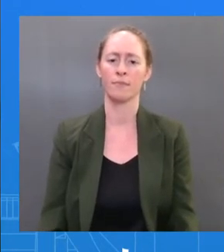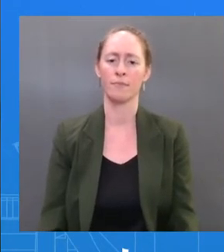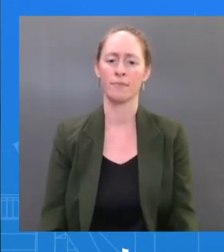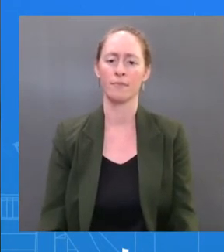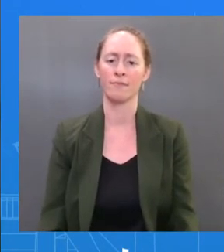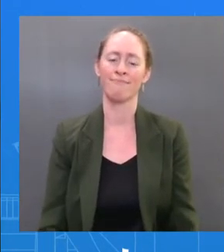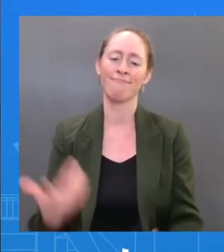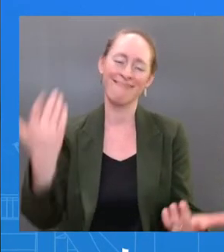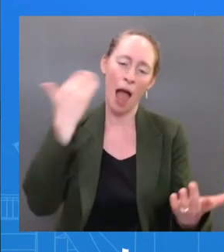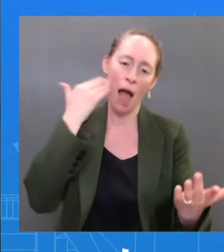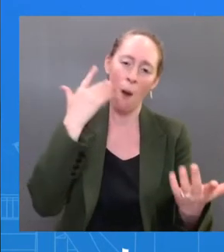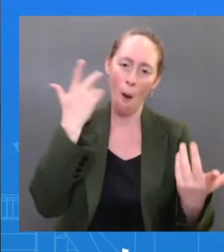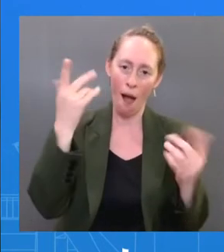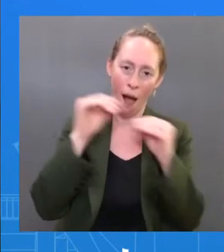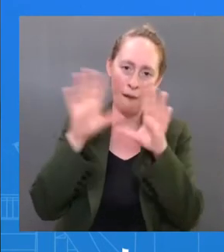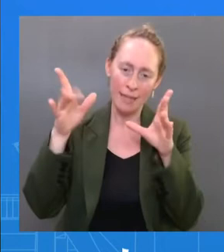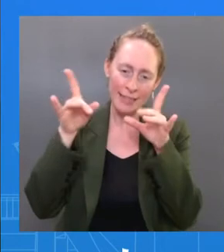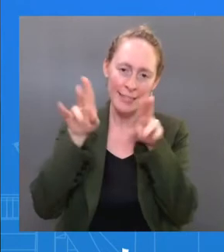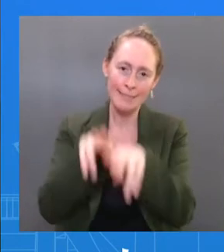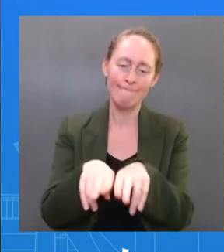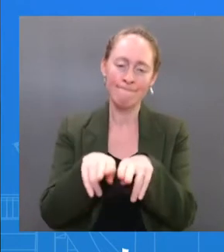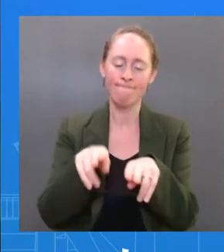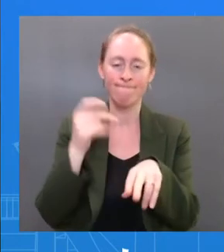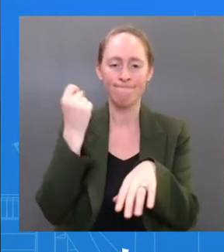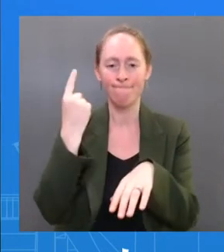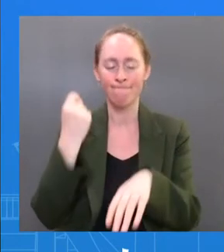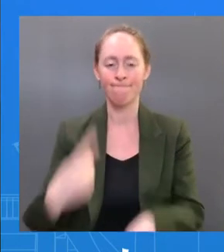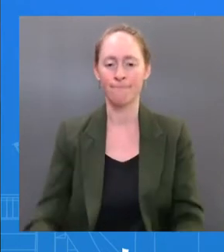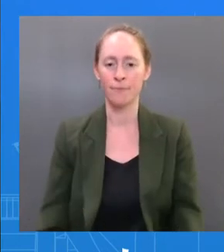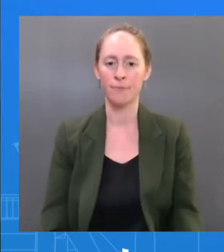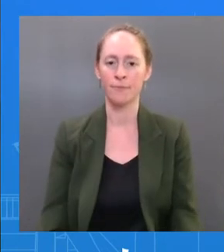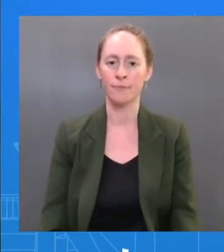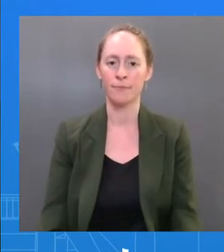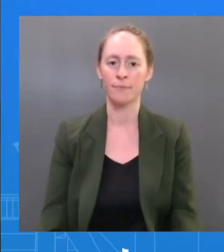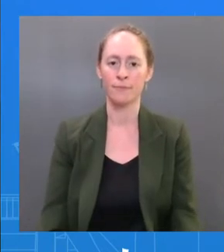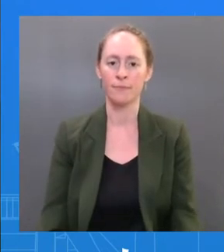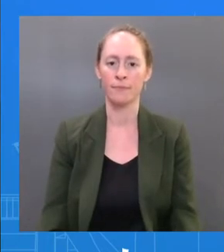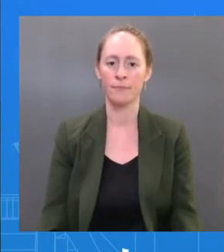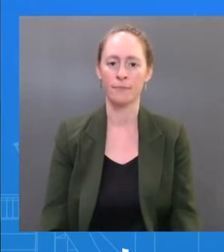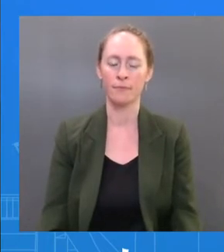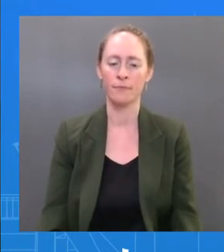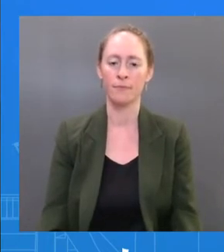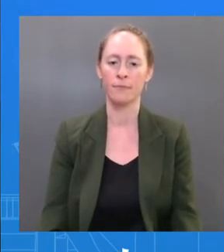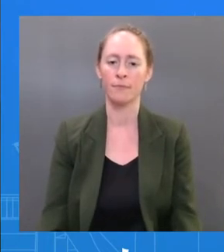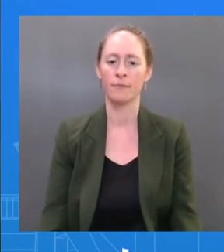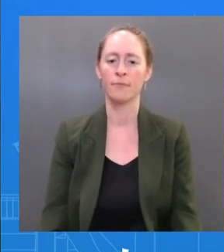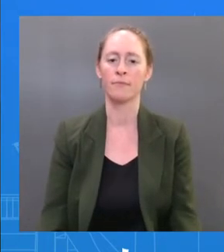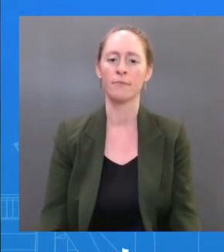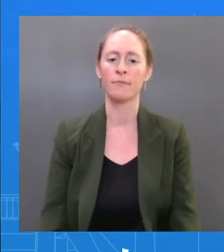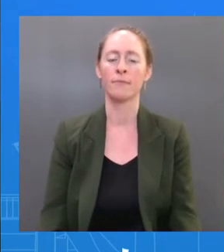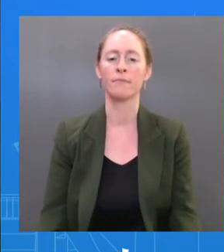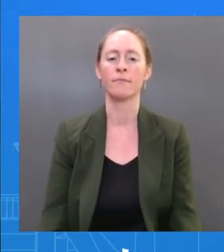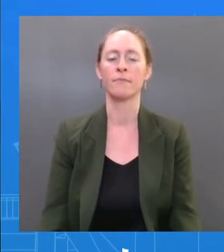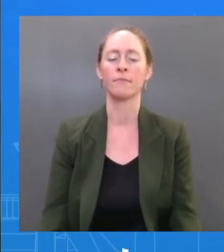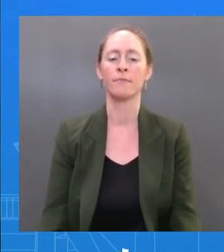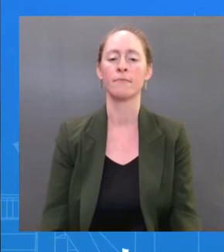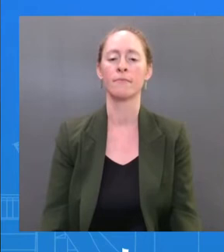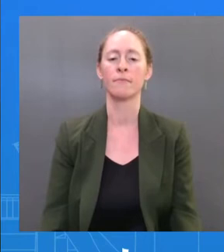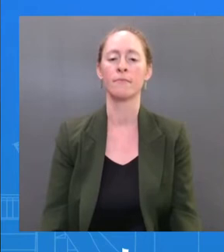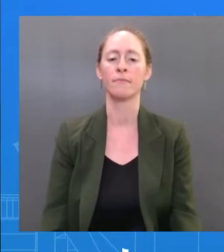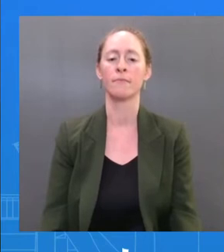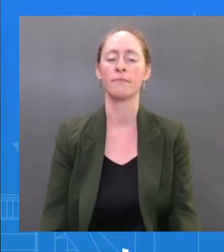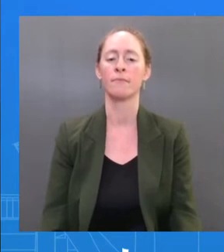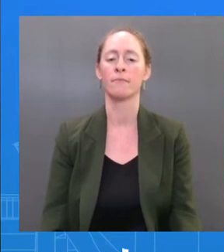I'll say this. Our commitment since last July is to disclose when the President or one of the four principals is a close